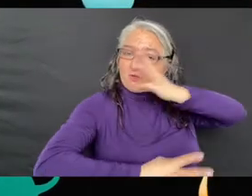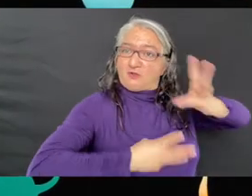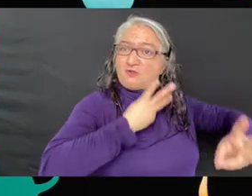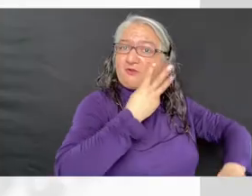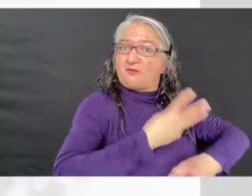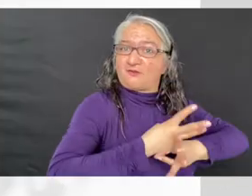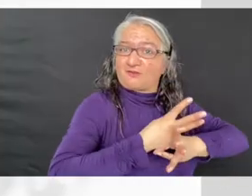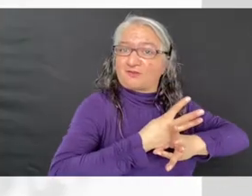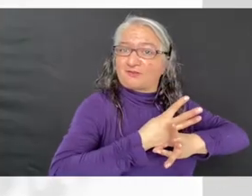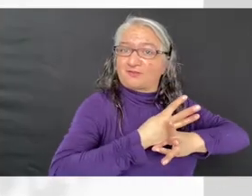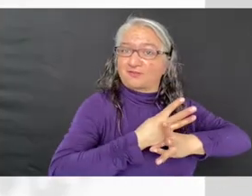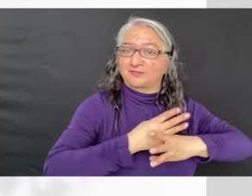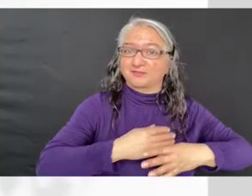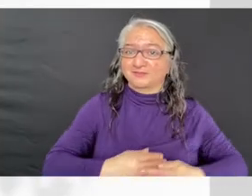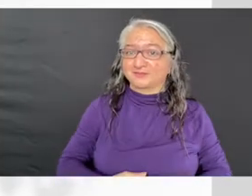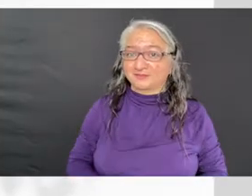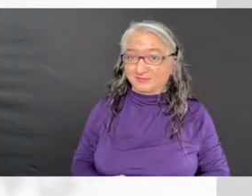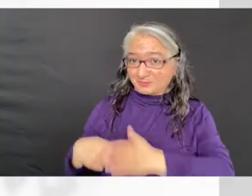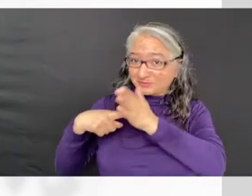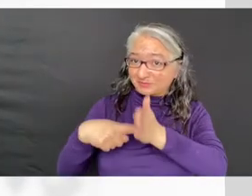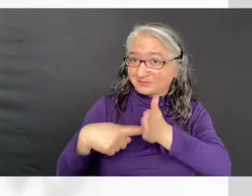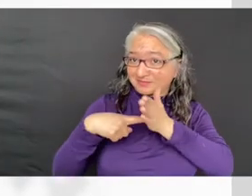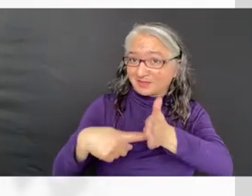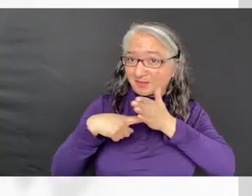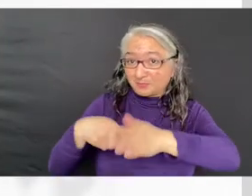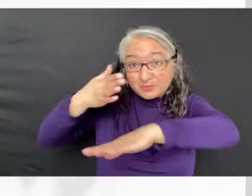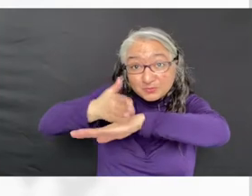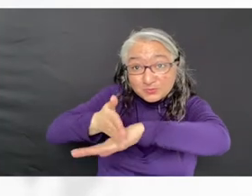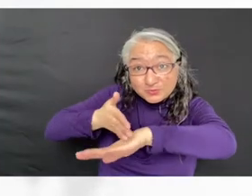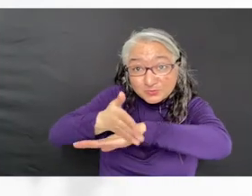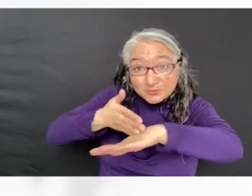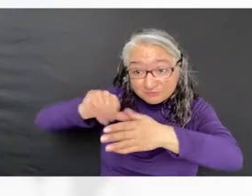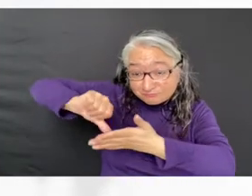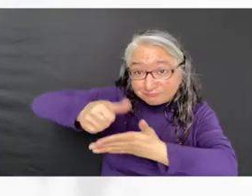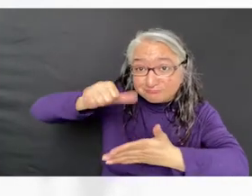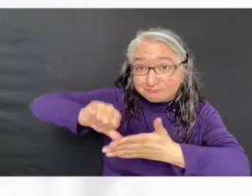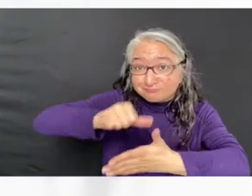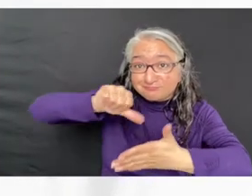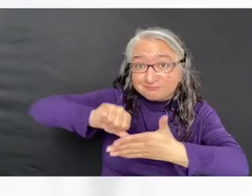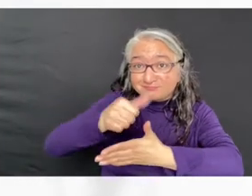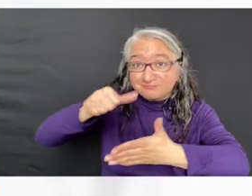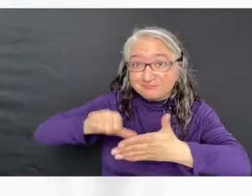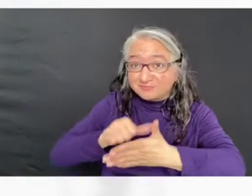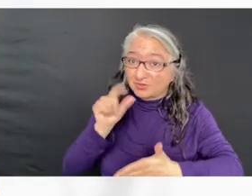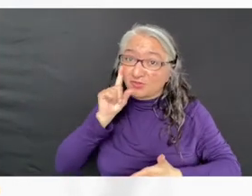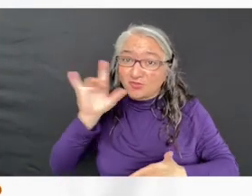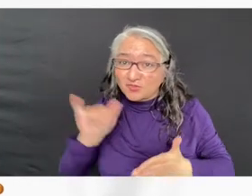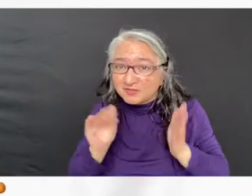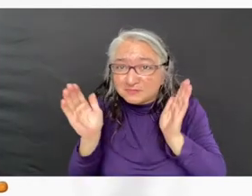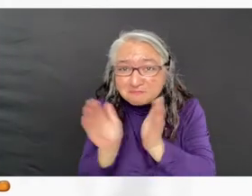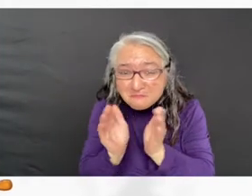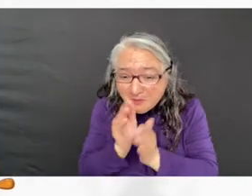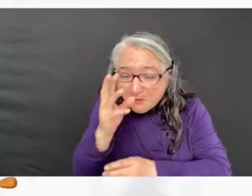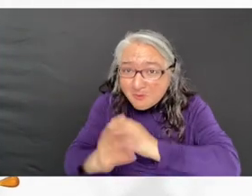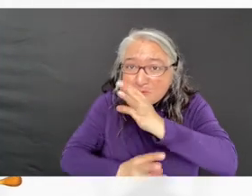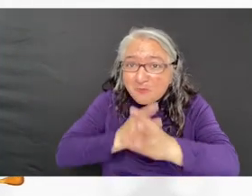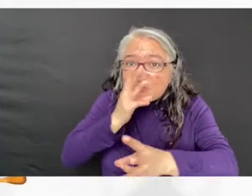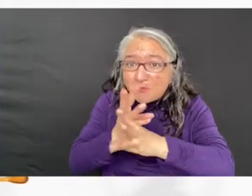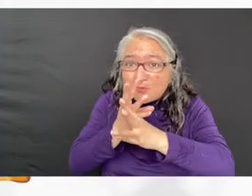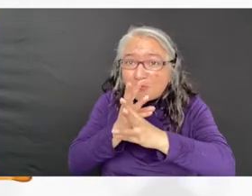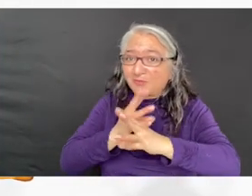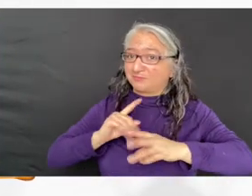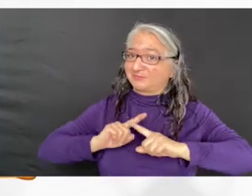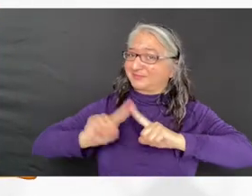mind. This is certainly the case with his wood sculptures. This tiny world incorporates a variety of materials,